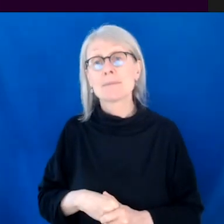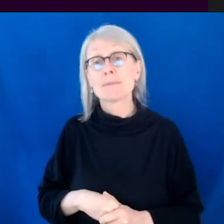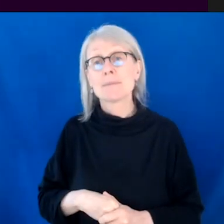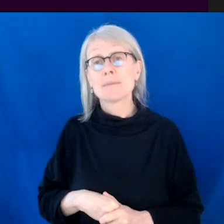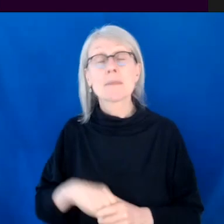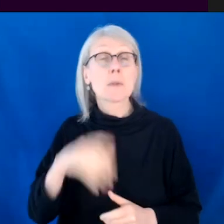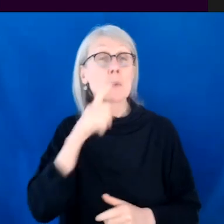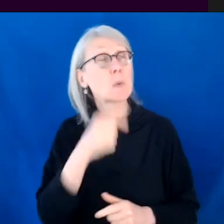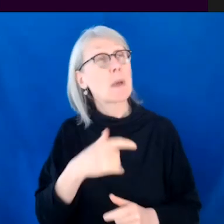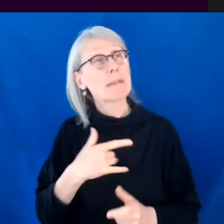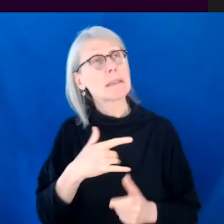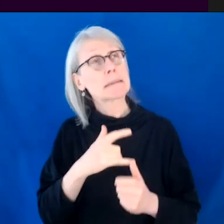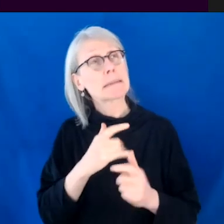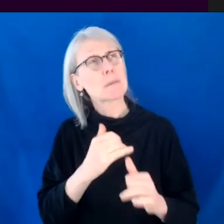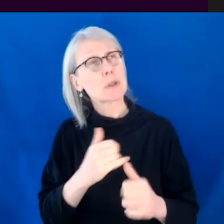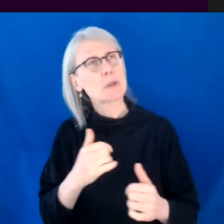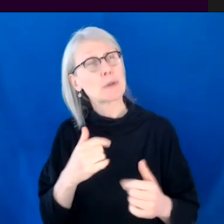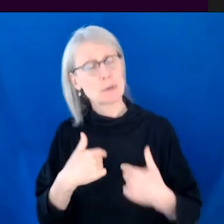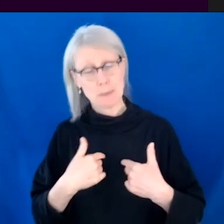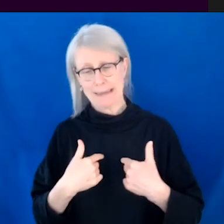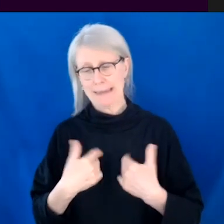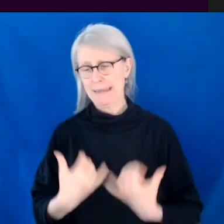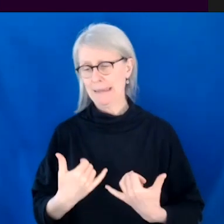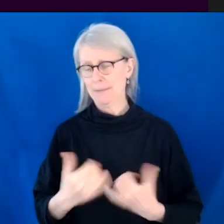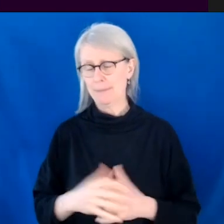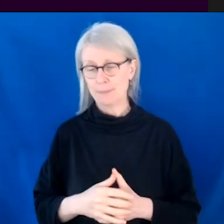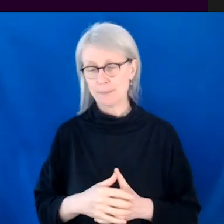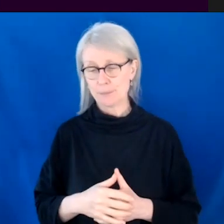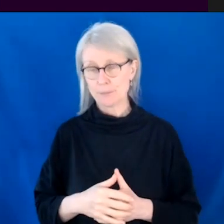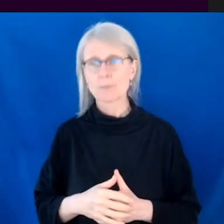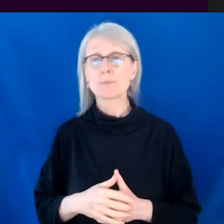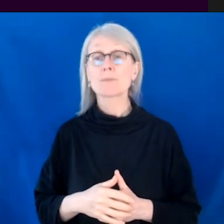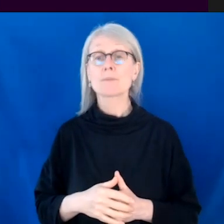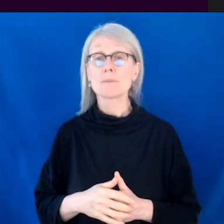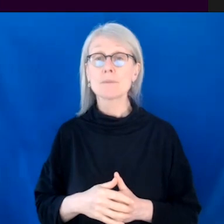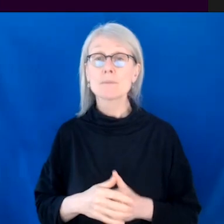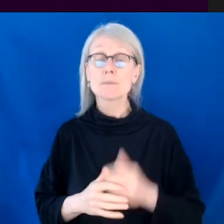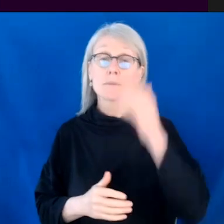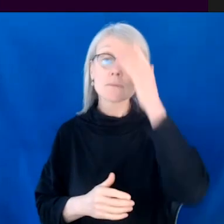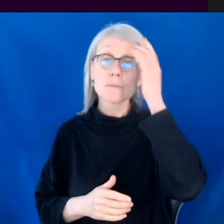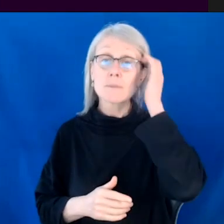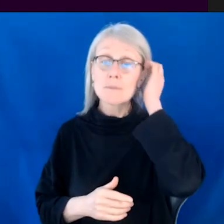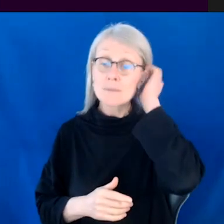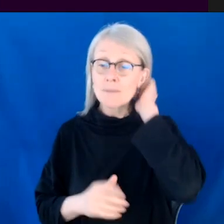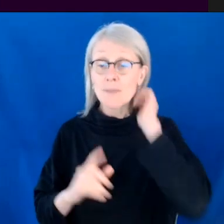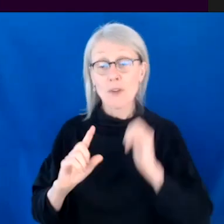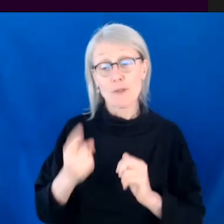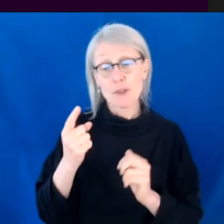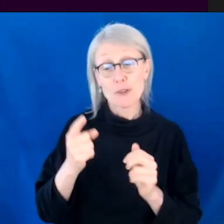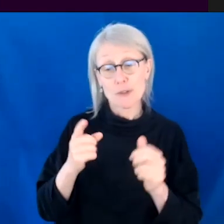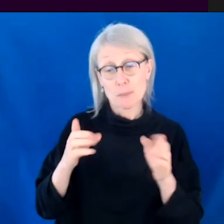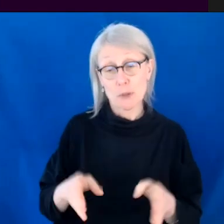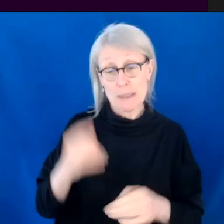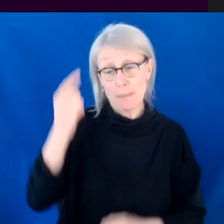Okay. So the first person that came to mind when actually speaking of what you were like, oh, I hope I get to see what you write. This